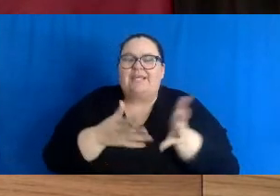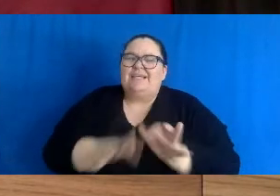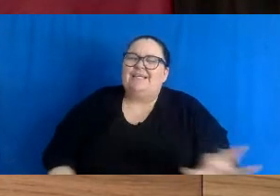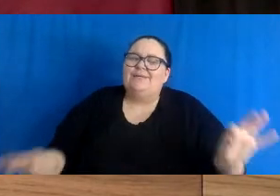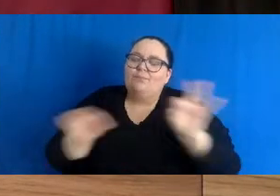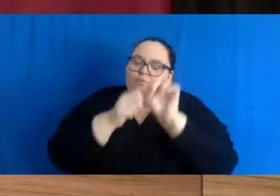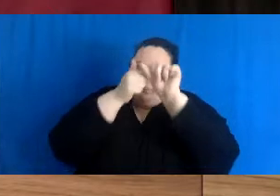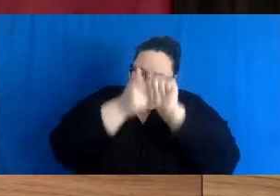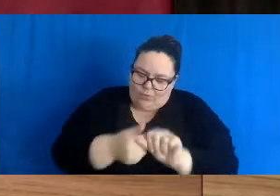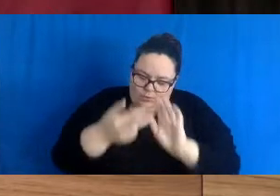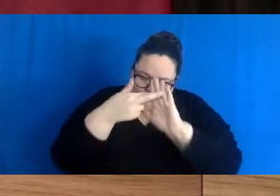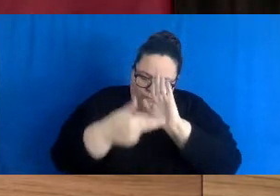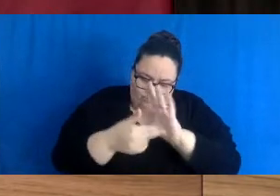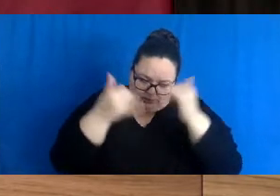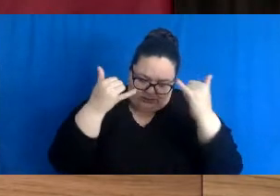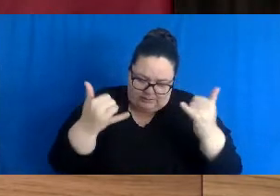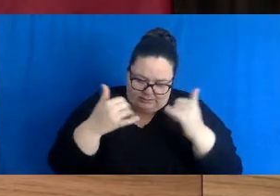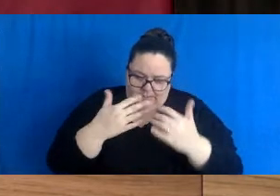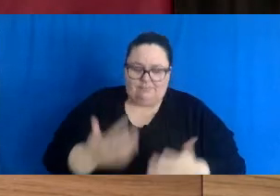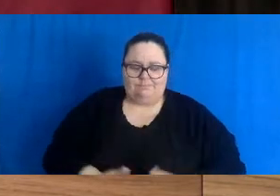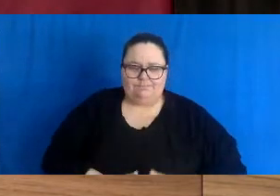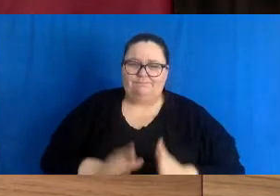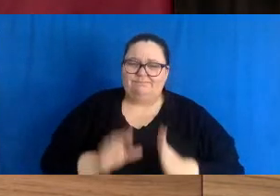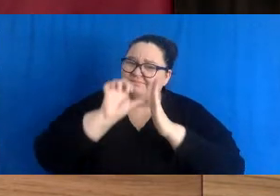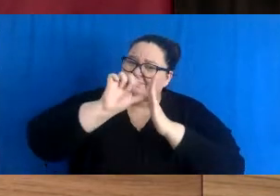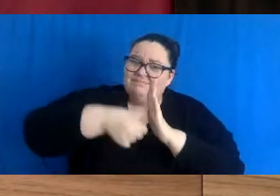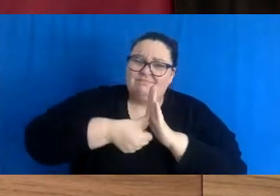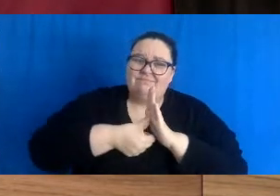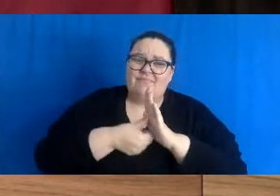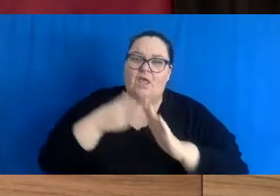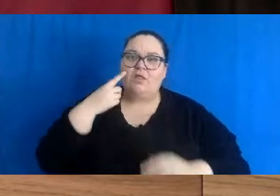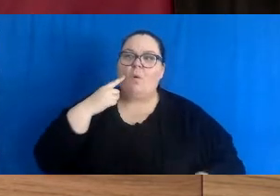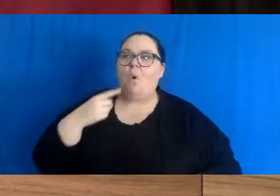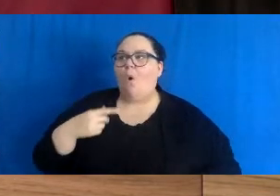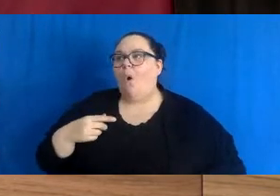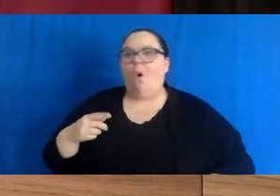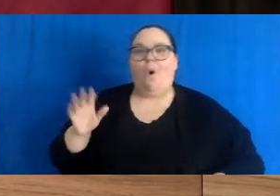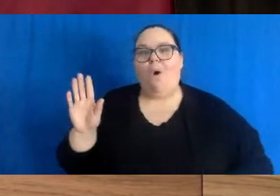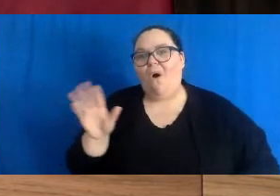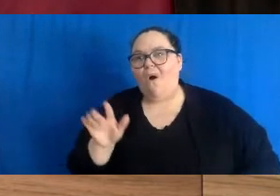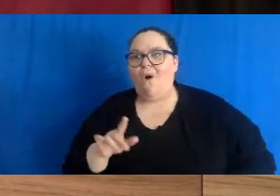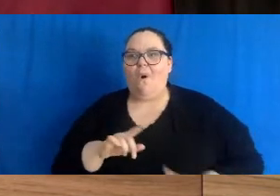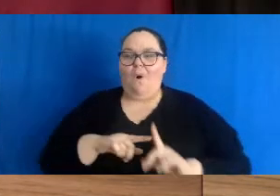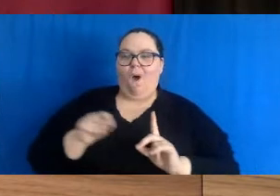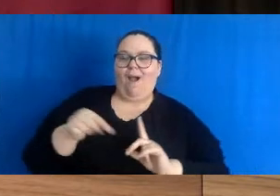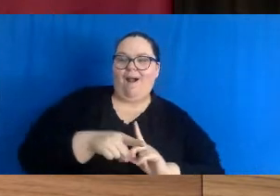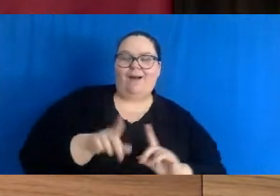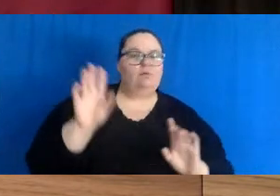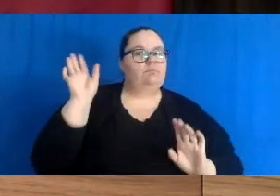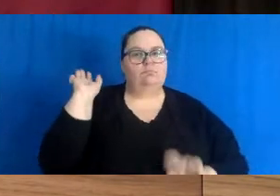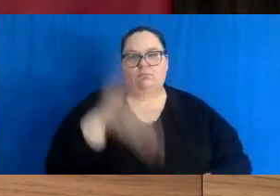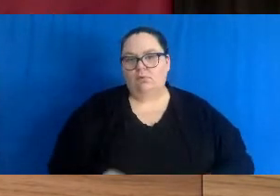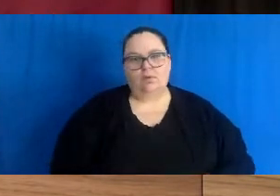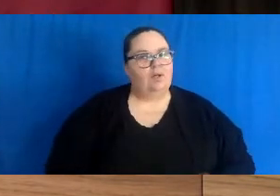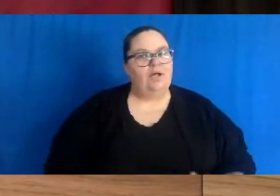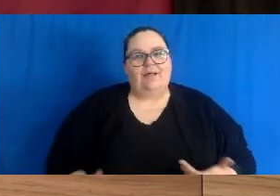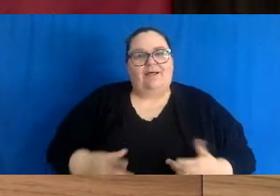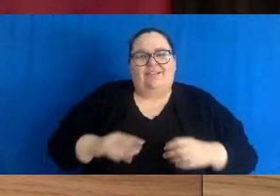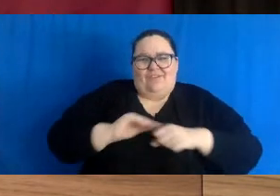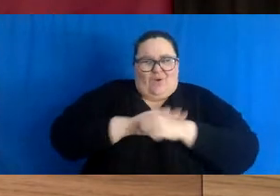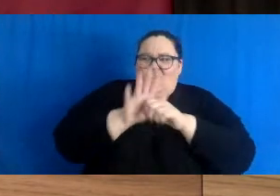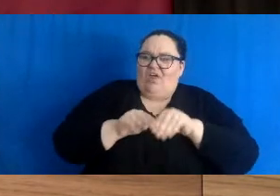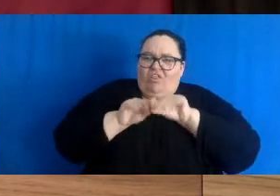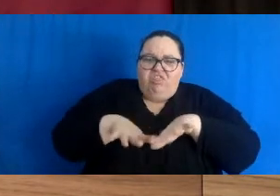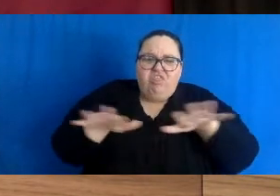measures being announced today. Please don't look for loopholes. You will just be bringing the virus along with you, and the consequences could be